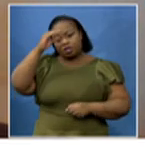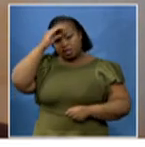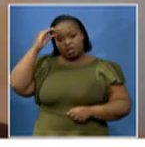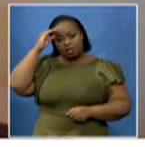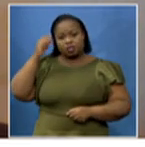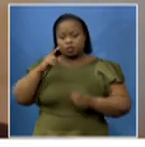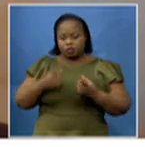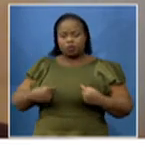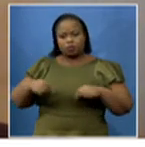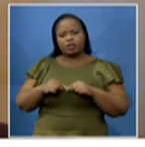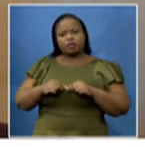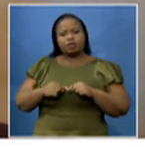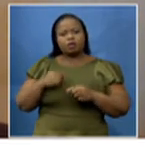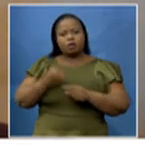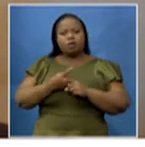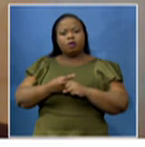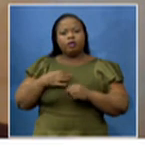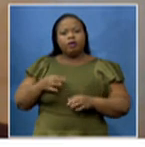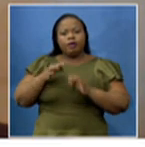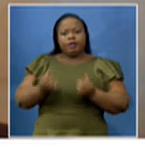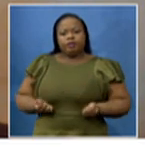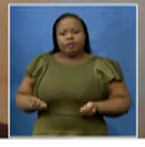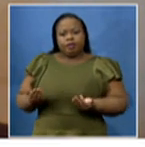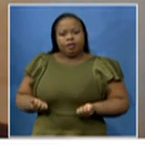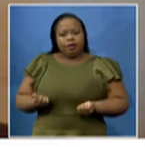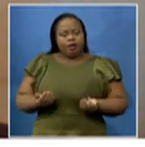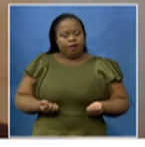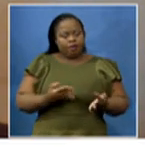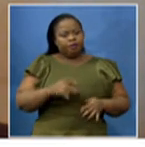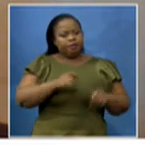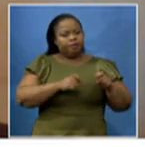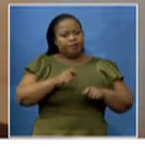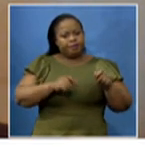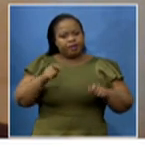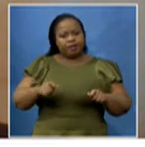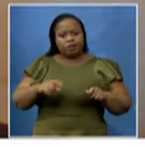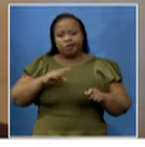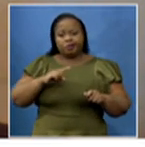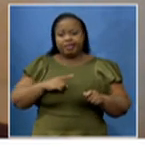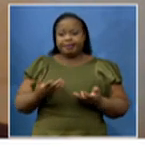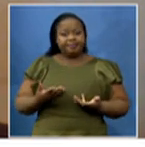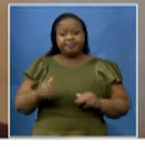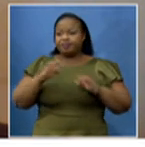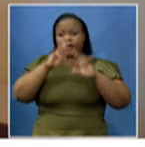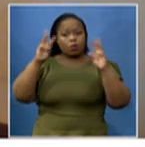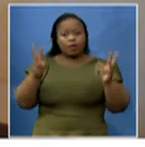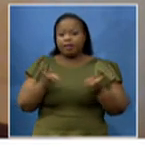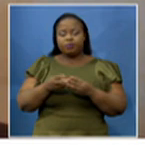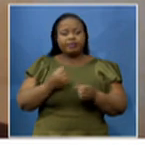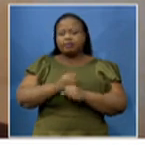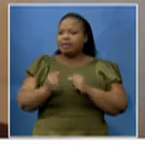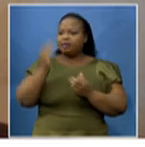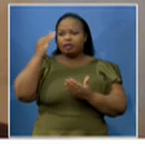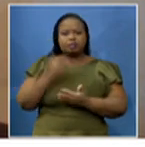nurses to contribute towards saving humanity. We think the World Health could have predicted this year as such and we cannot